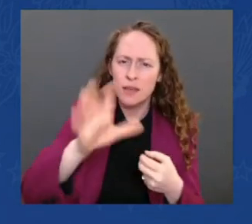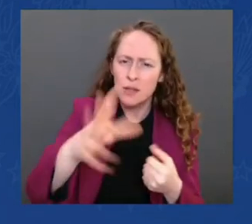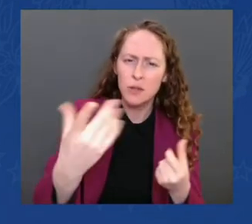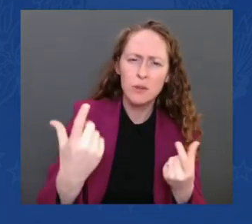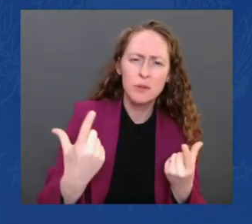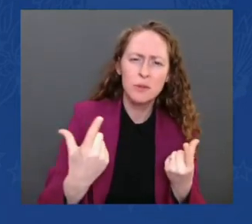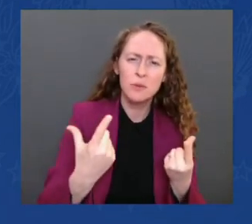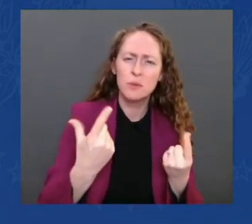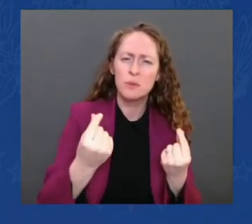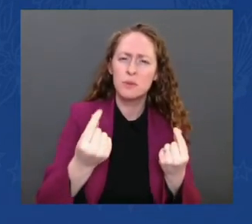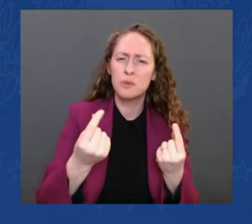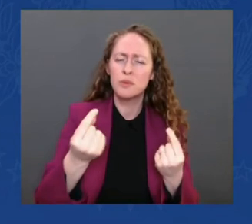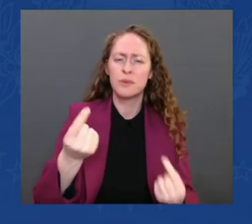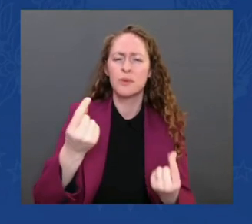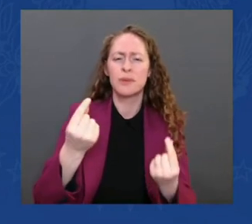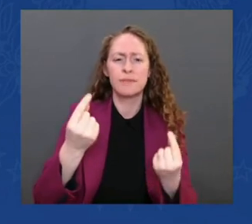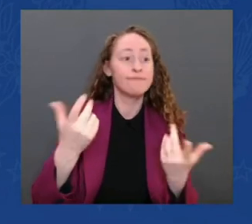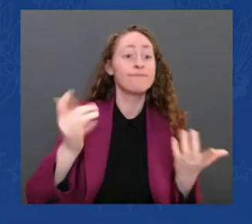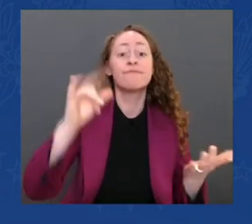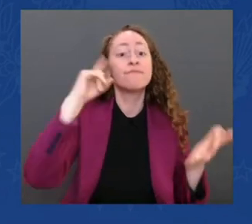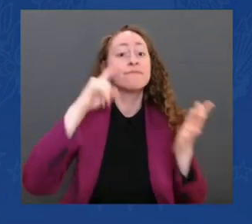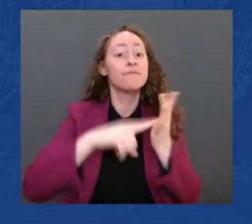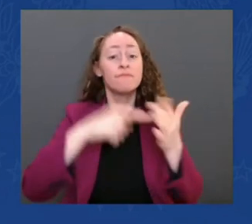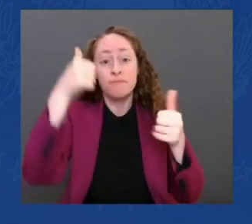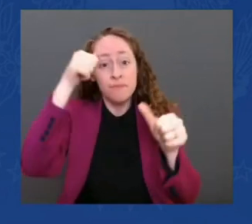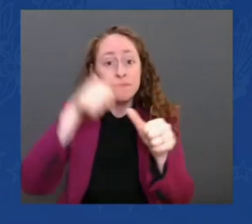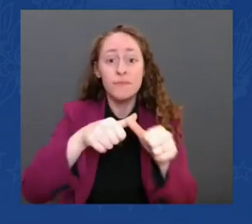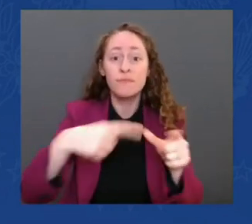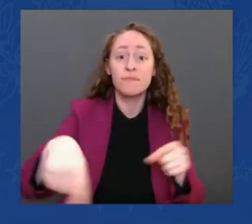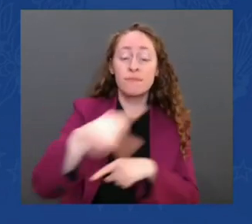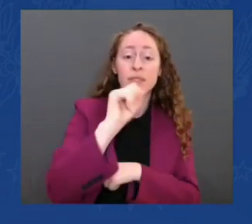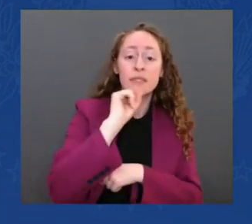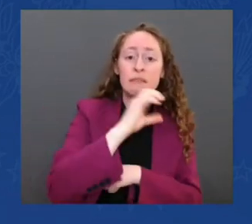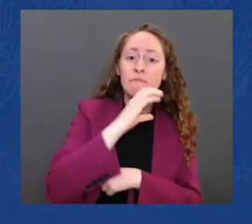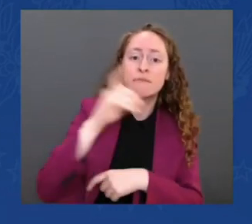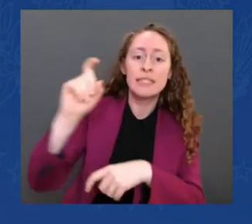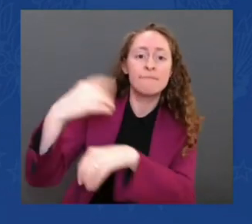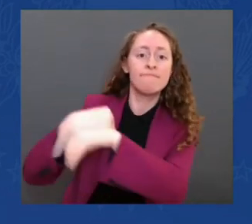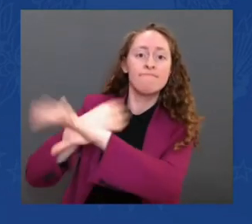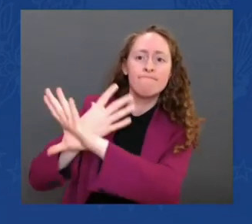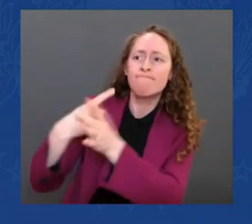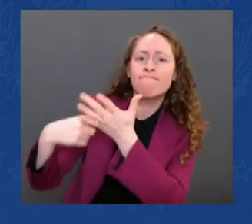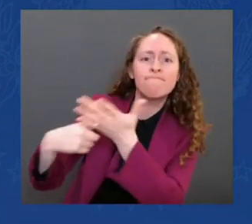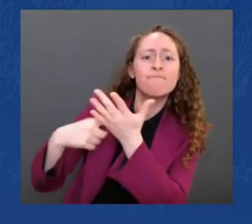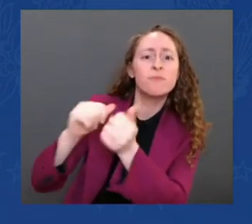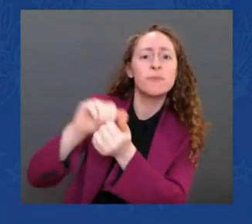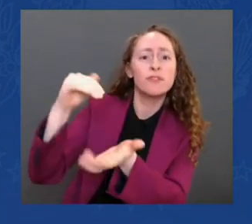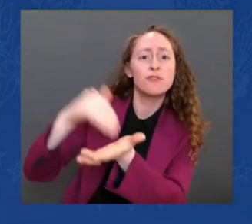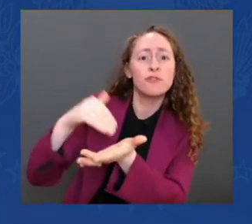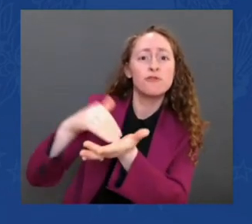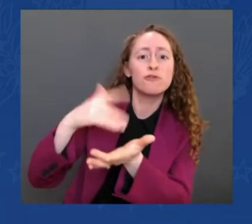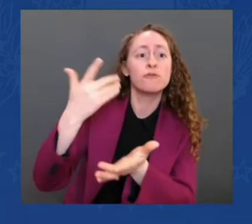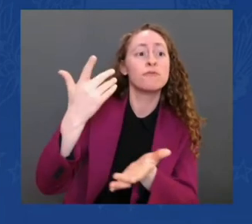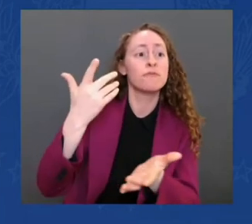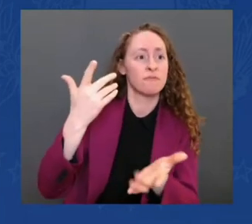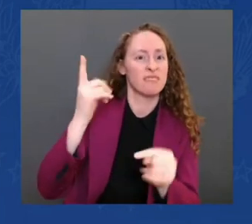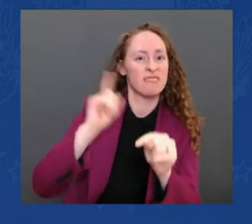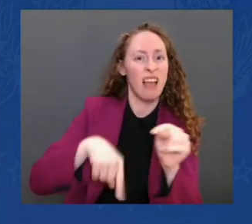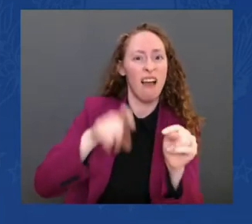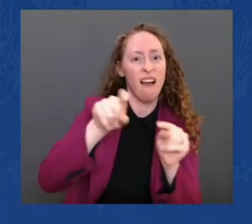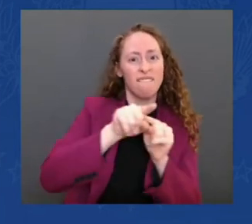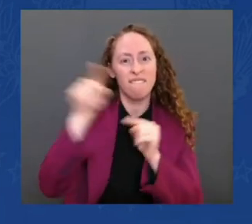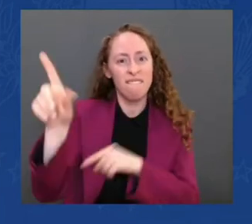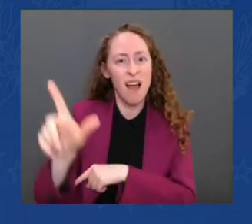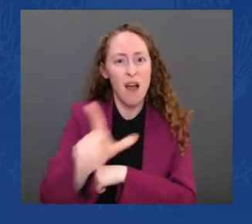visits in the local library without the privacy that they want and are due. These are parents